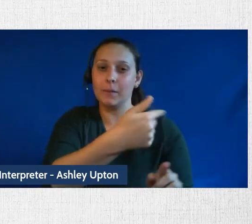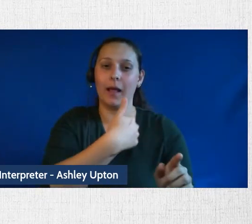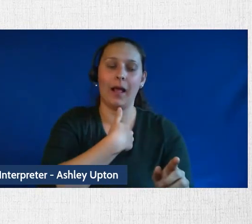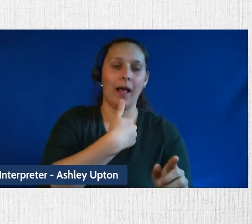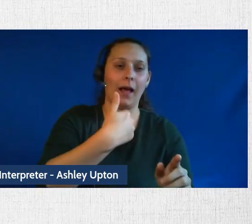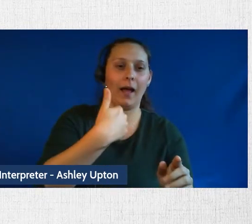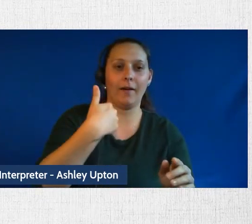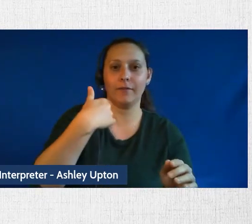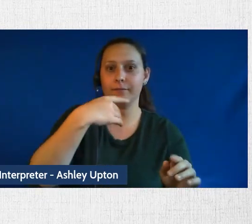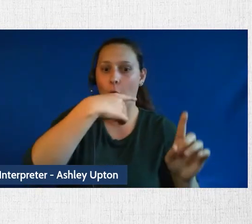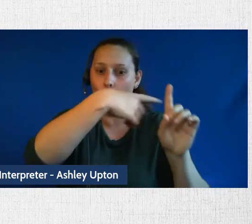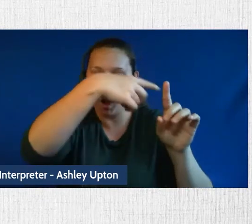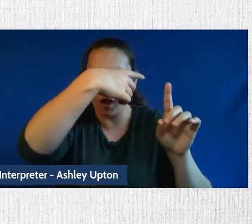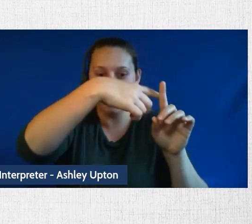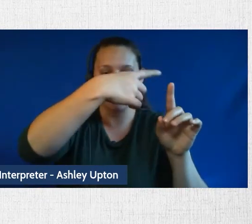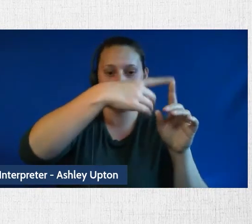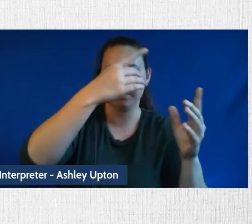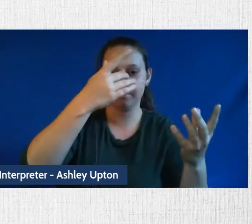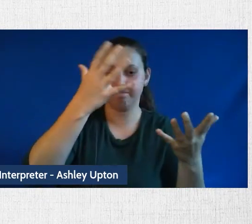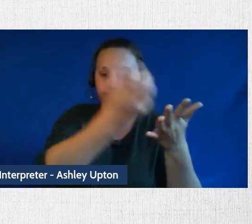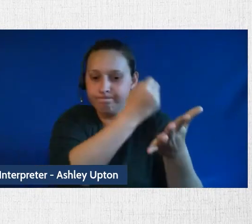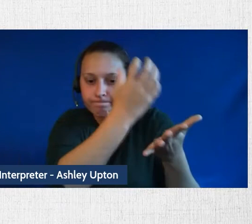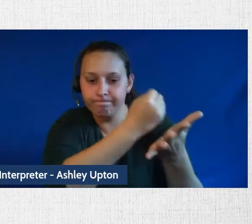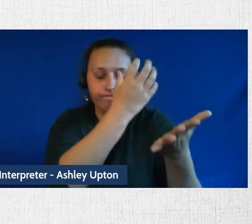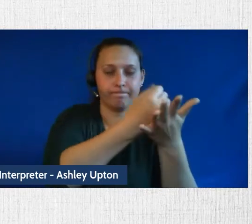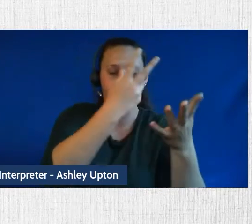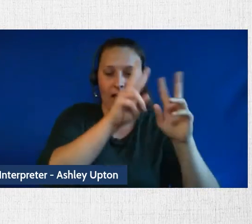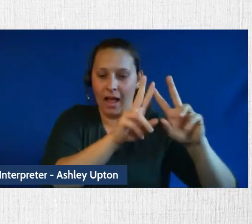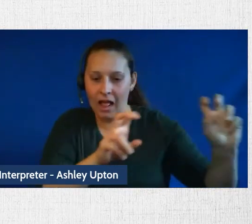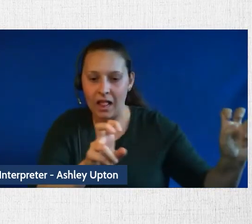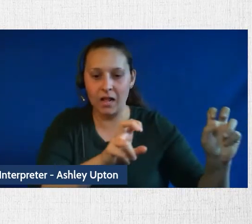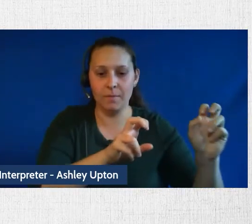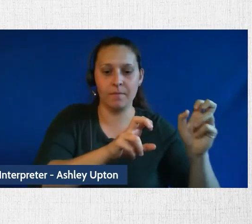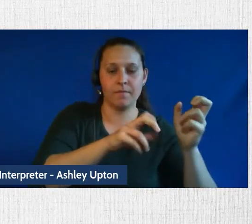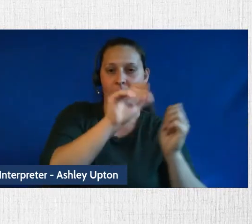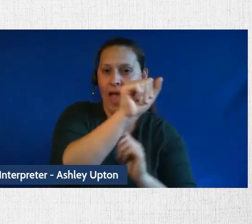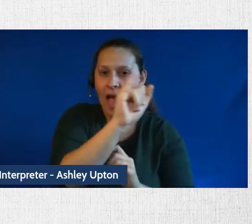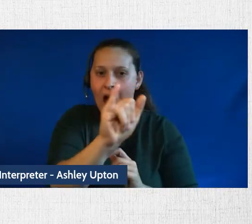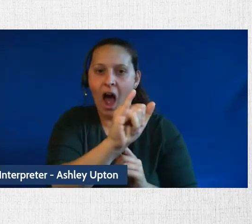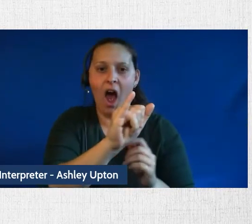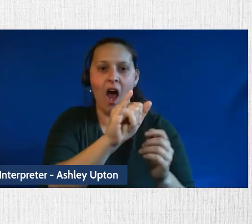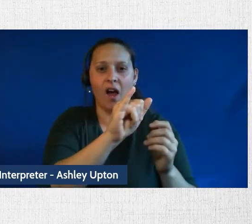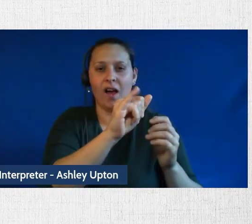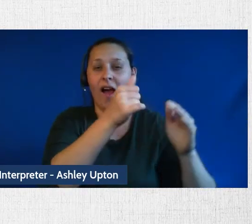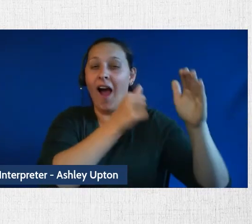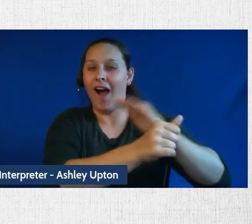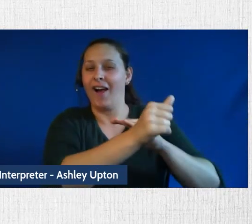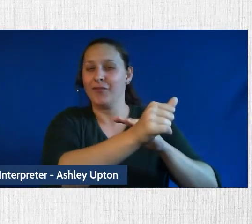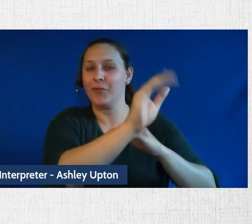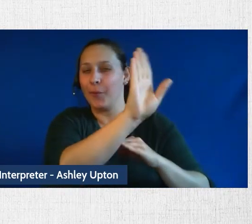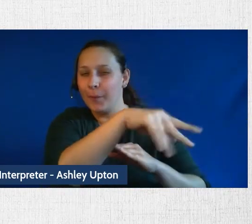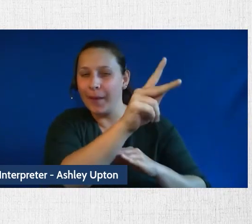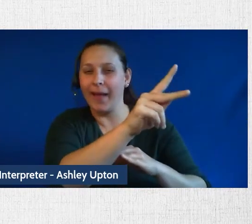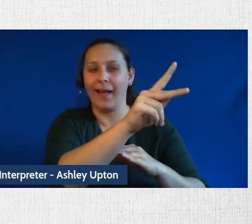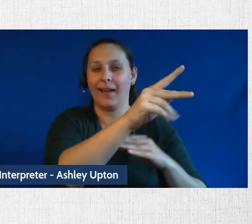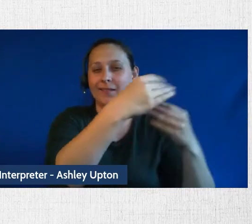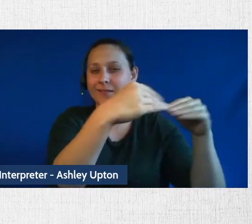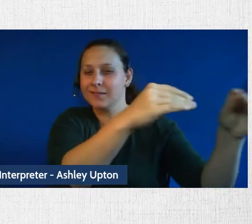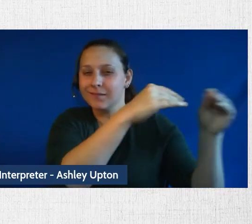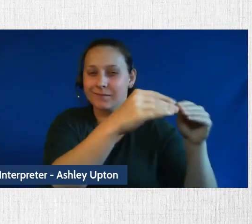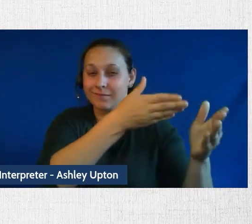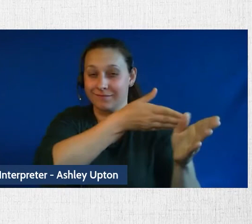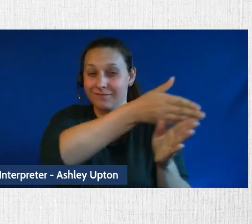AI to solve all kinds of really hard problems in the banking, finance, retail sectors. And in law,